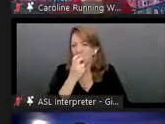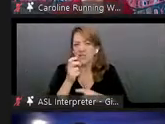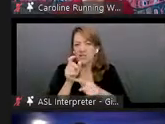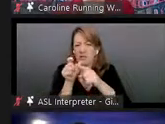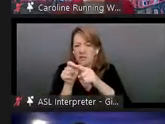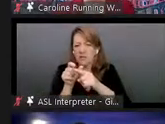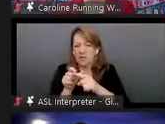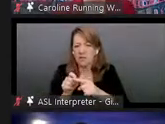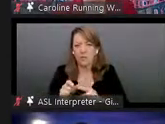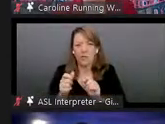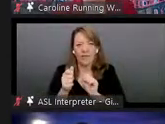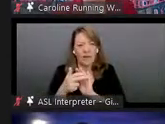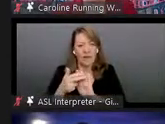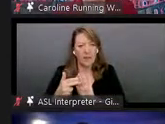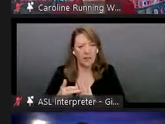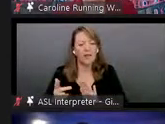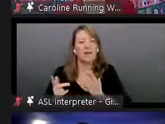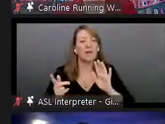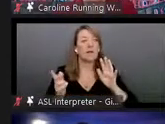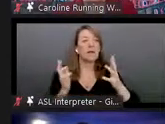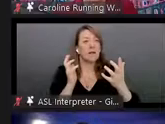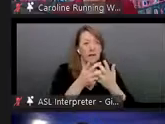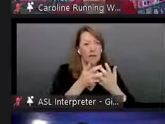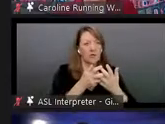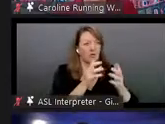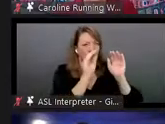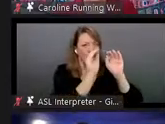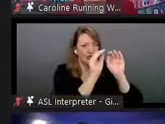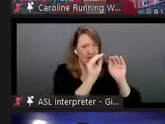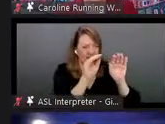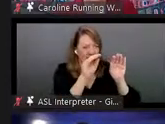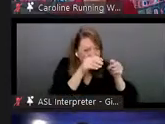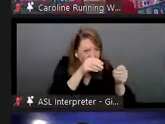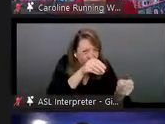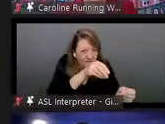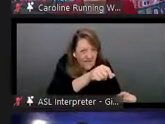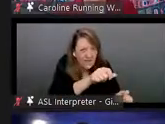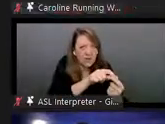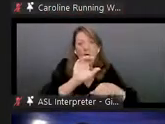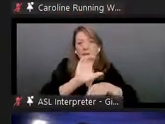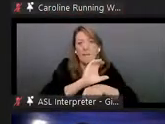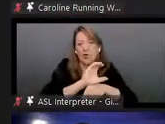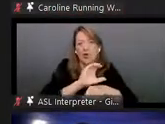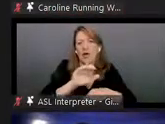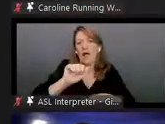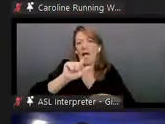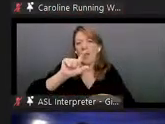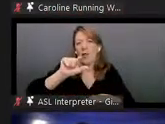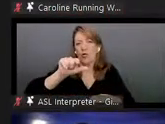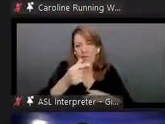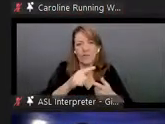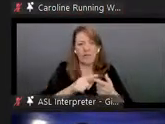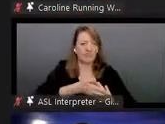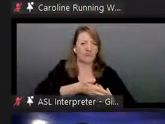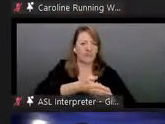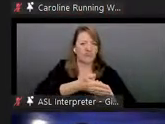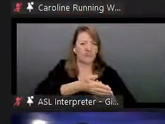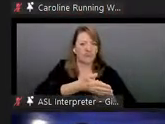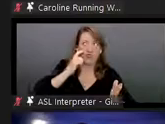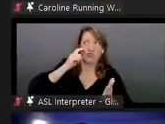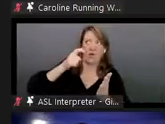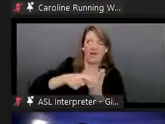spoken and then use that to train an algorithm to do a different task. Such as, you know, speech recognition or speech synthesis.